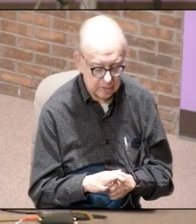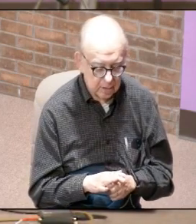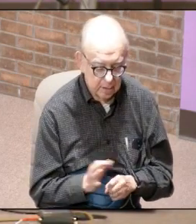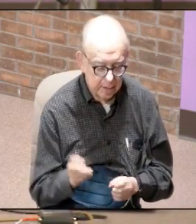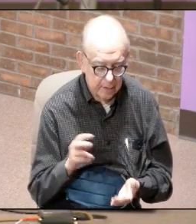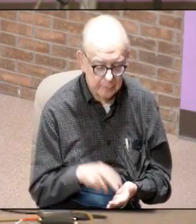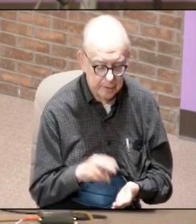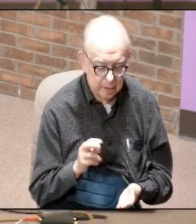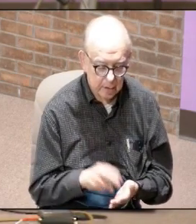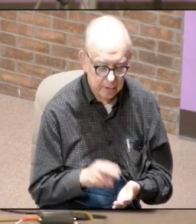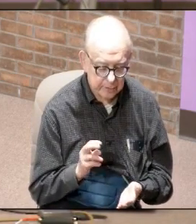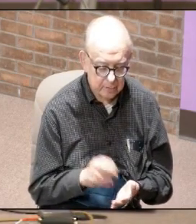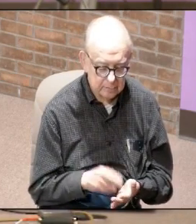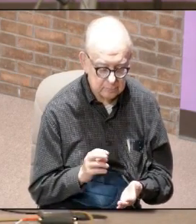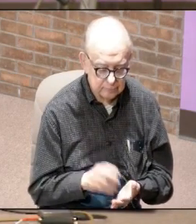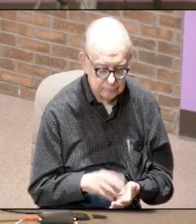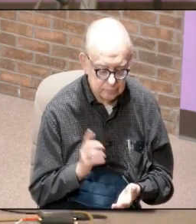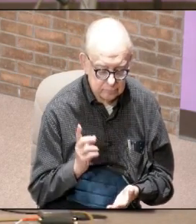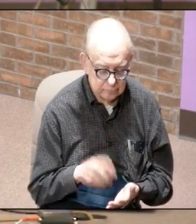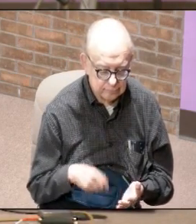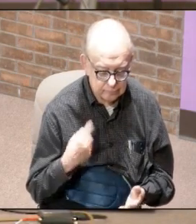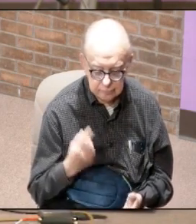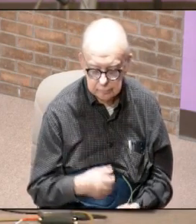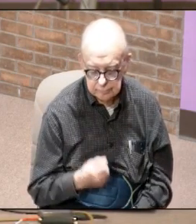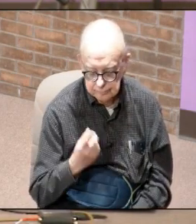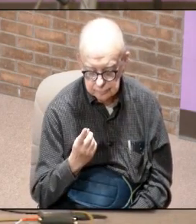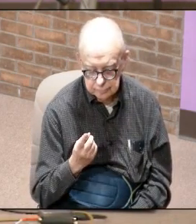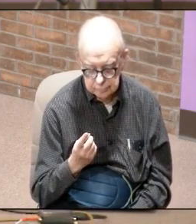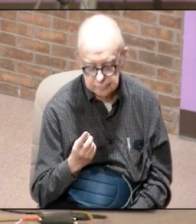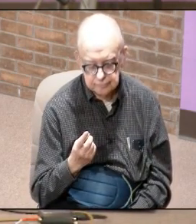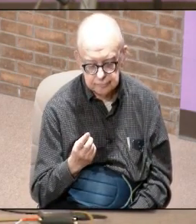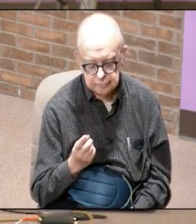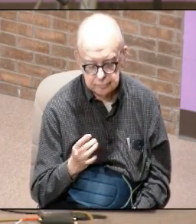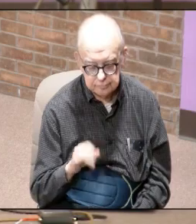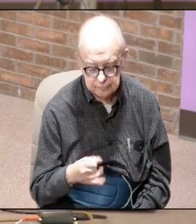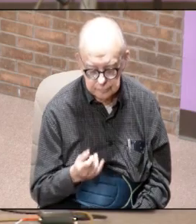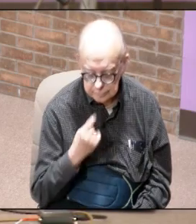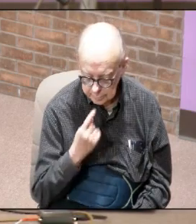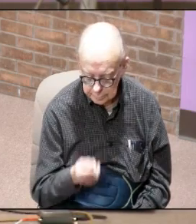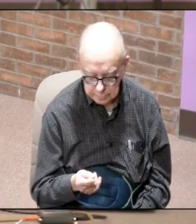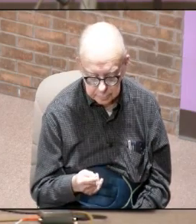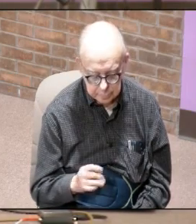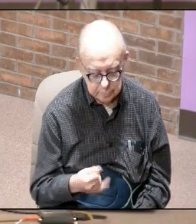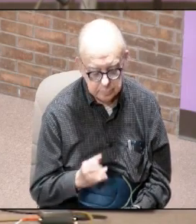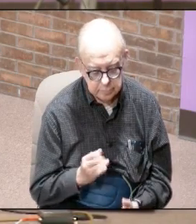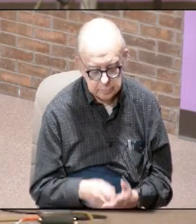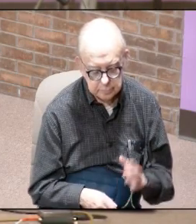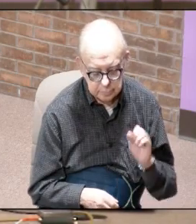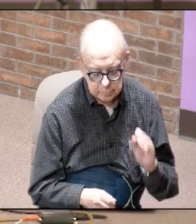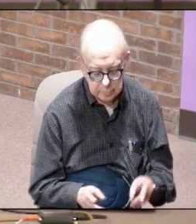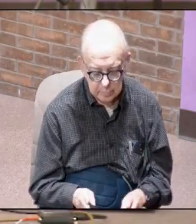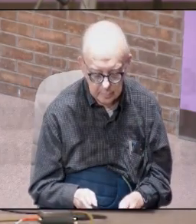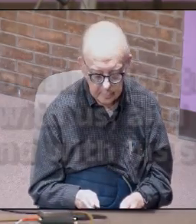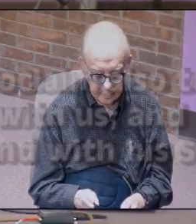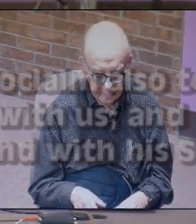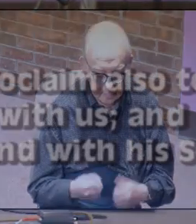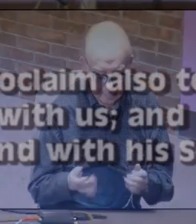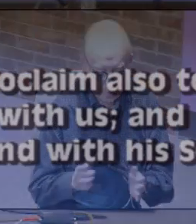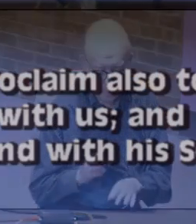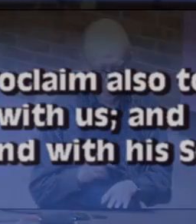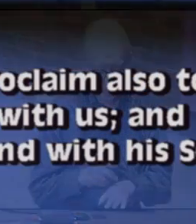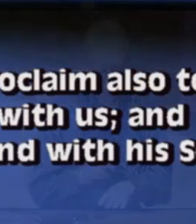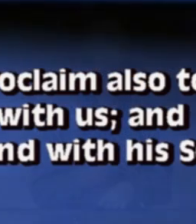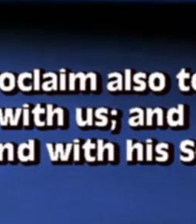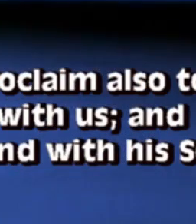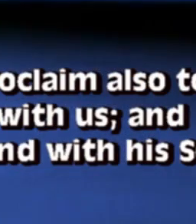Pentecost and so what we understand is what John was saying in 1 John chapter 1 and verse number 2 he says the life appeared